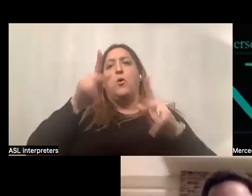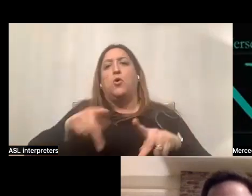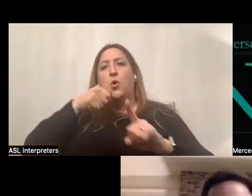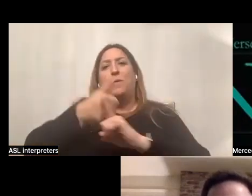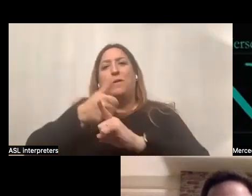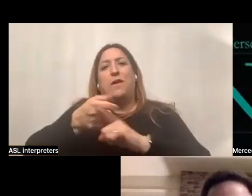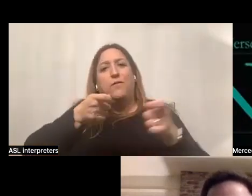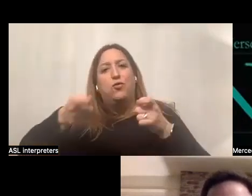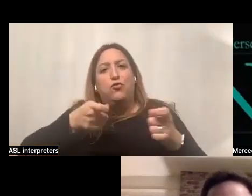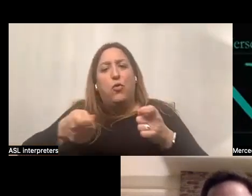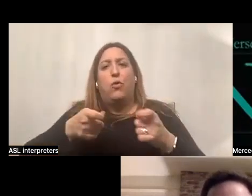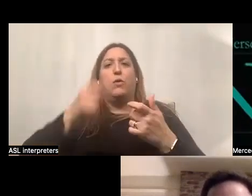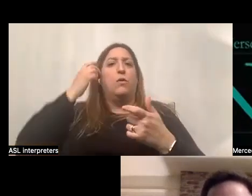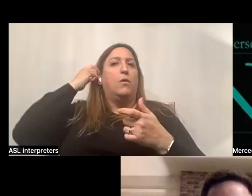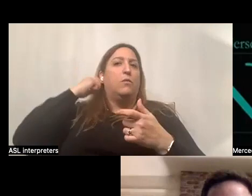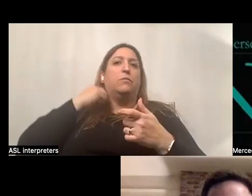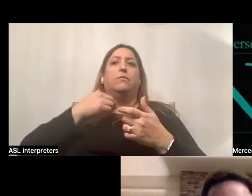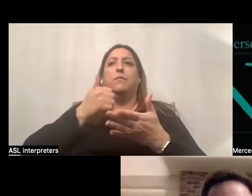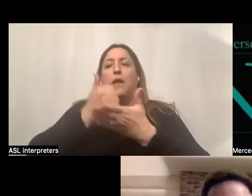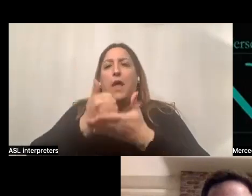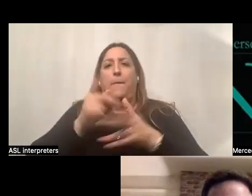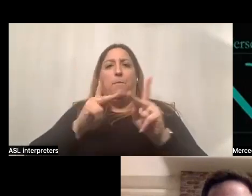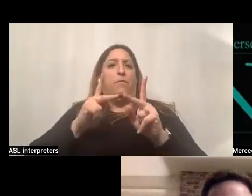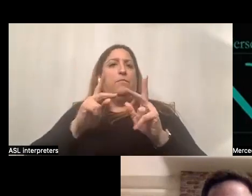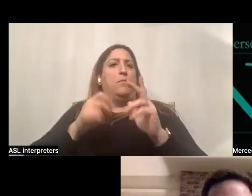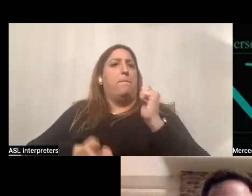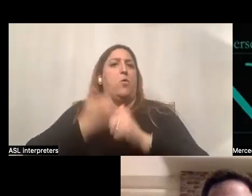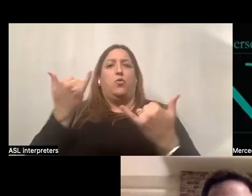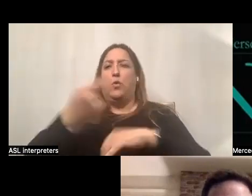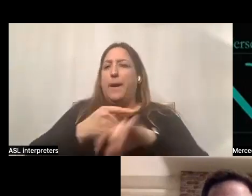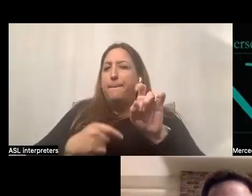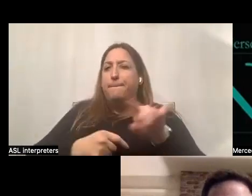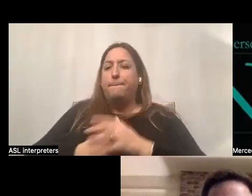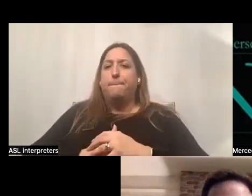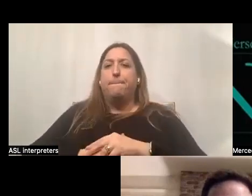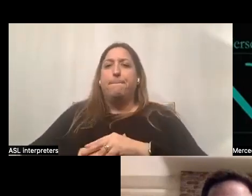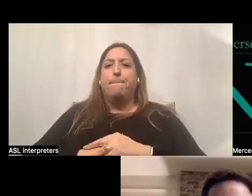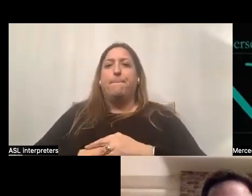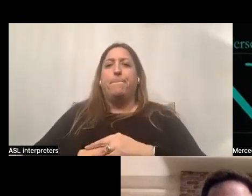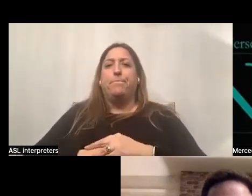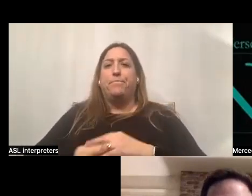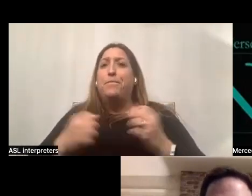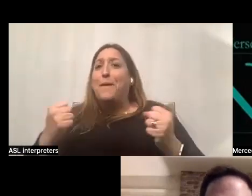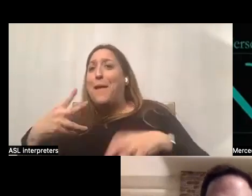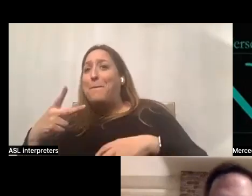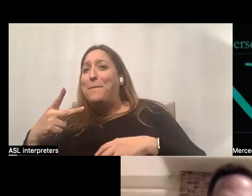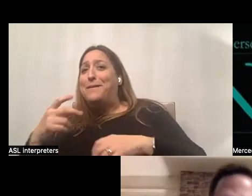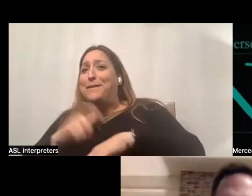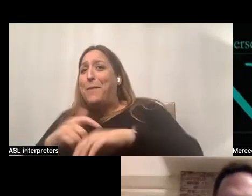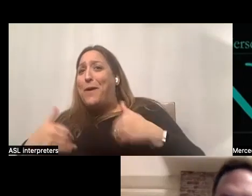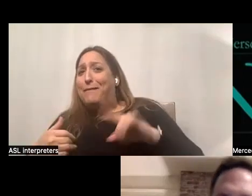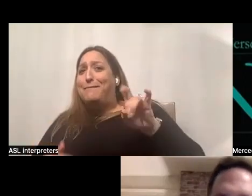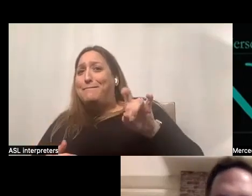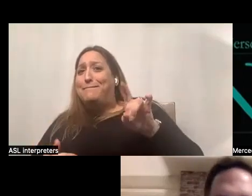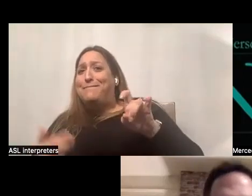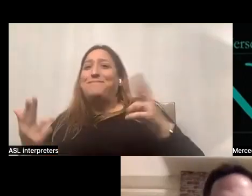in helping the person the most today? How much time we got? We don't